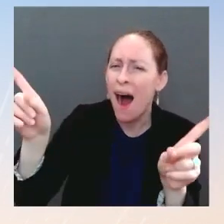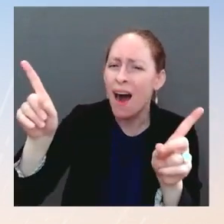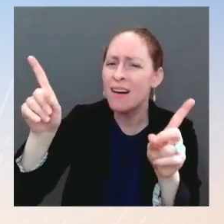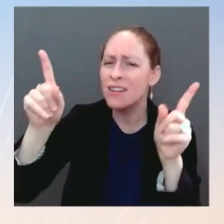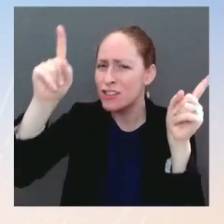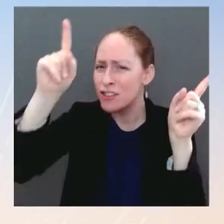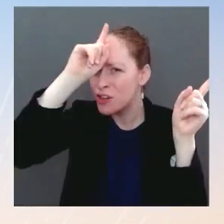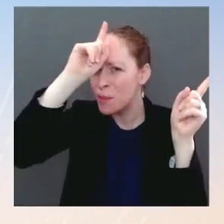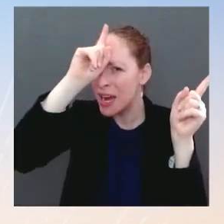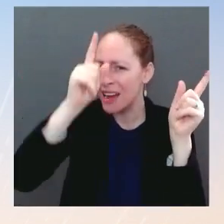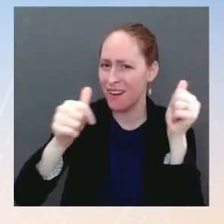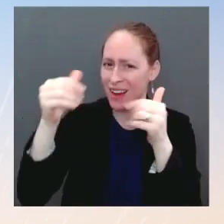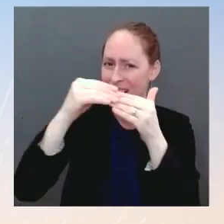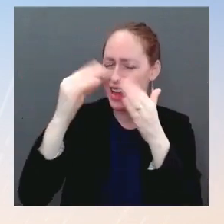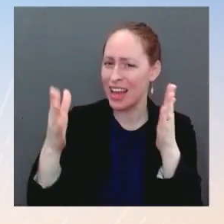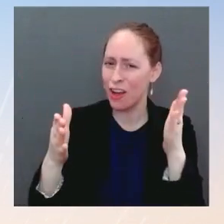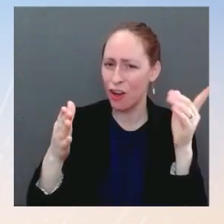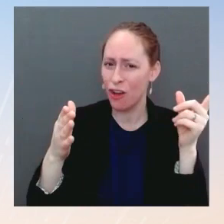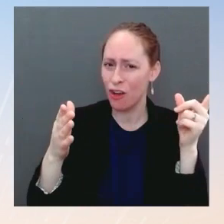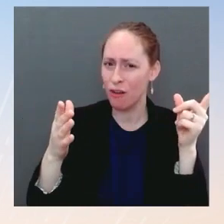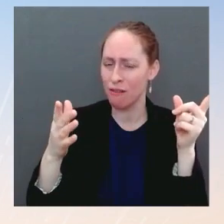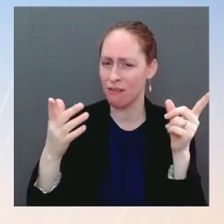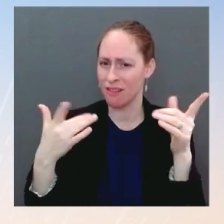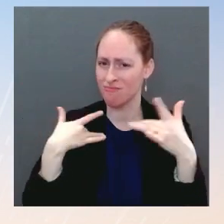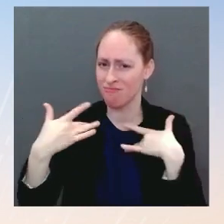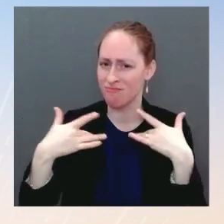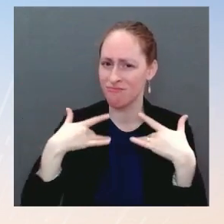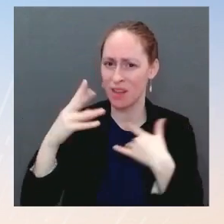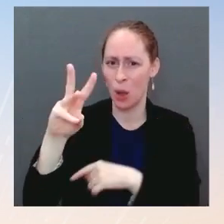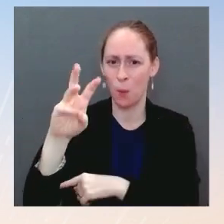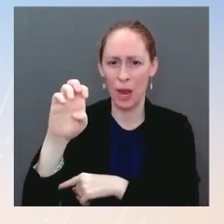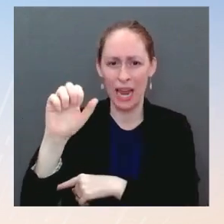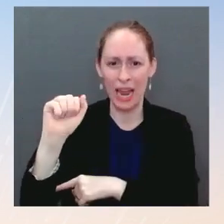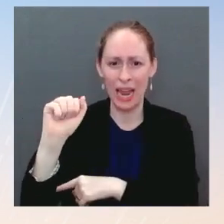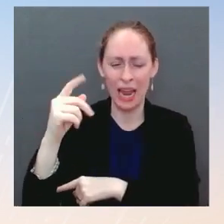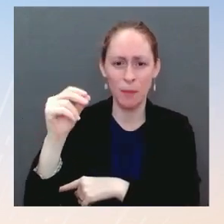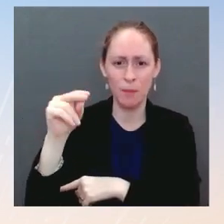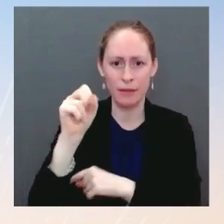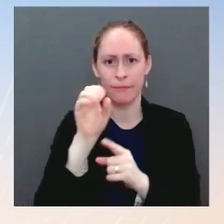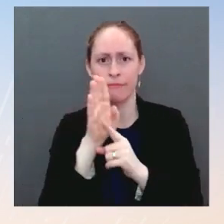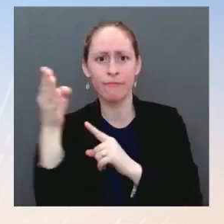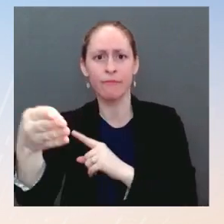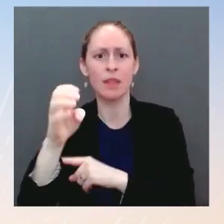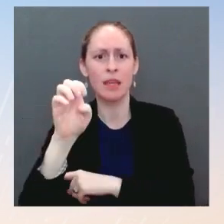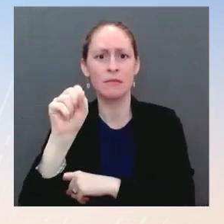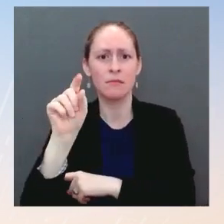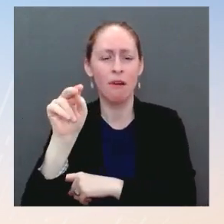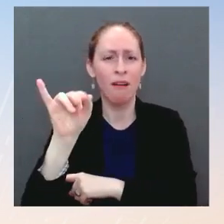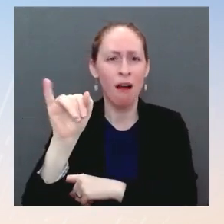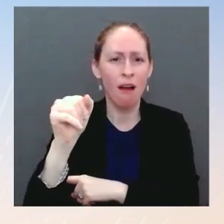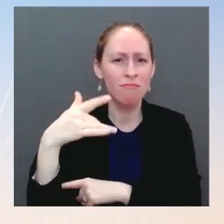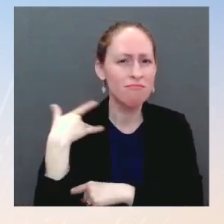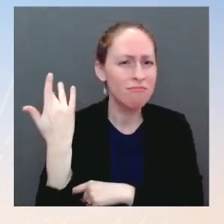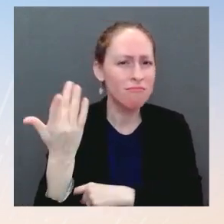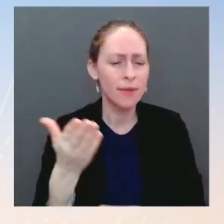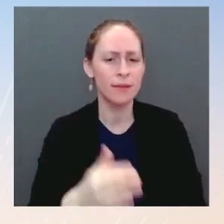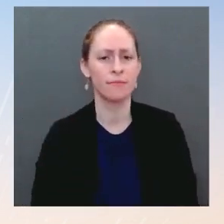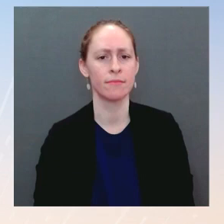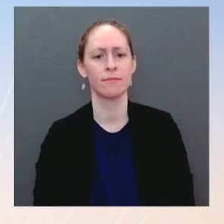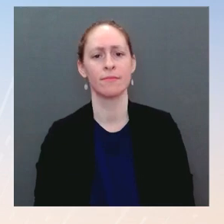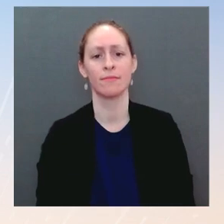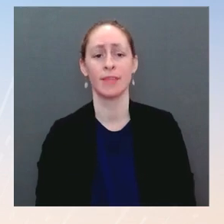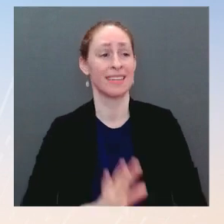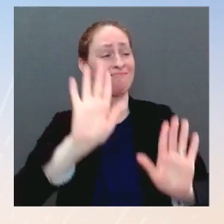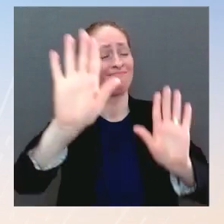and capabilities different countries are going to be providing. Germany has provided a range. Other countries have provided a range. What's most important is looking at the